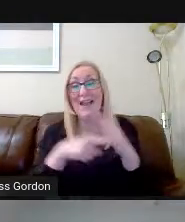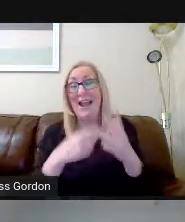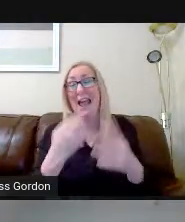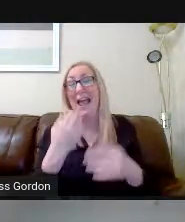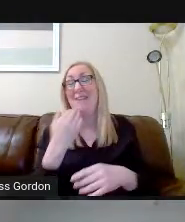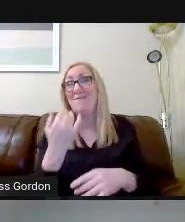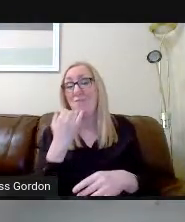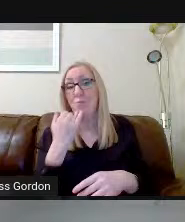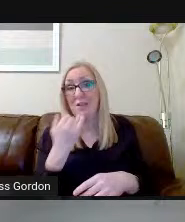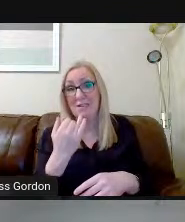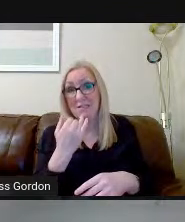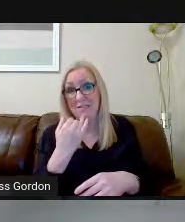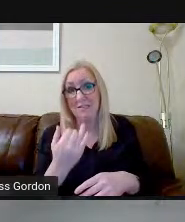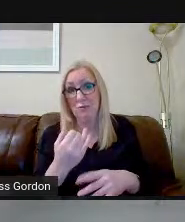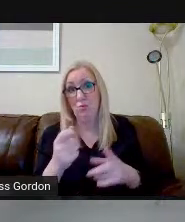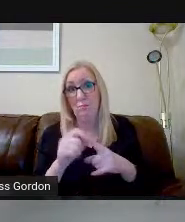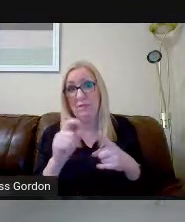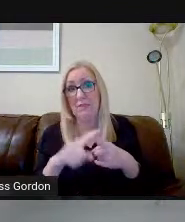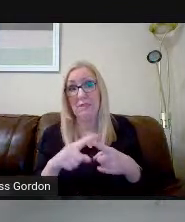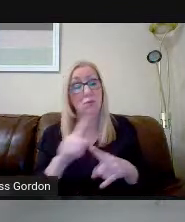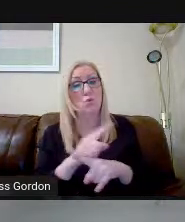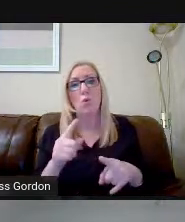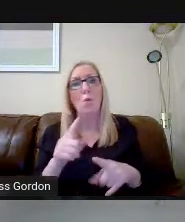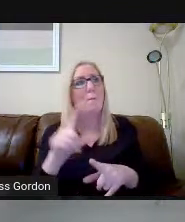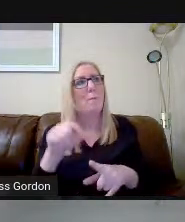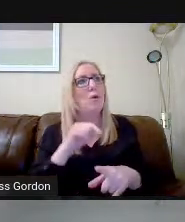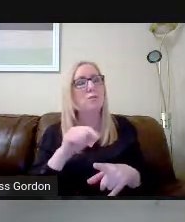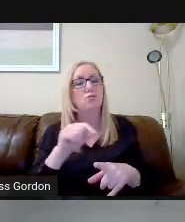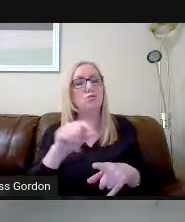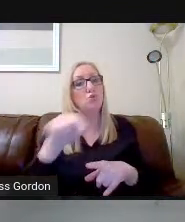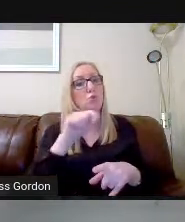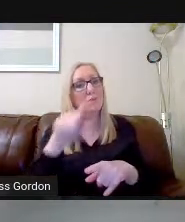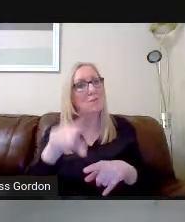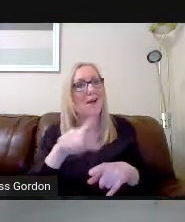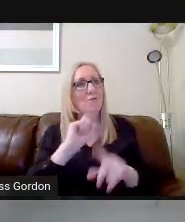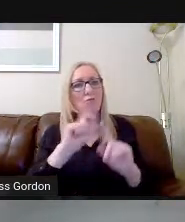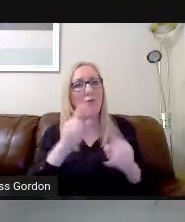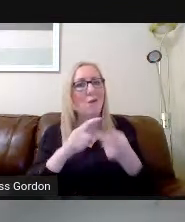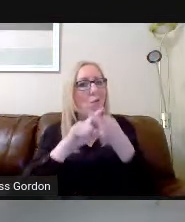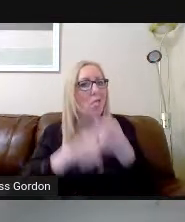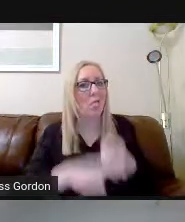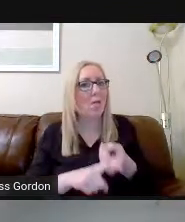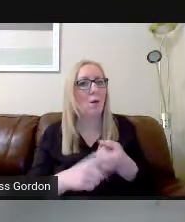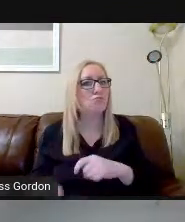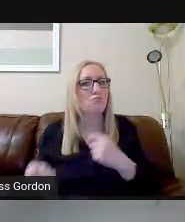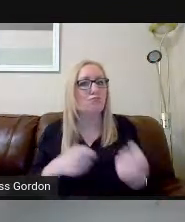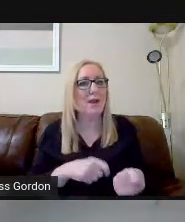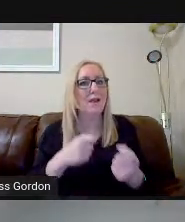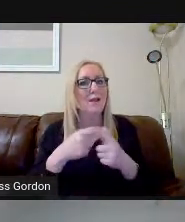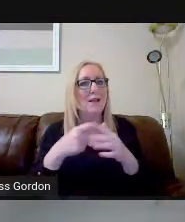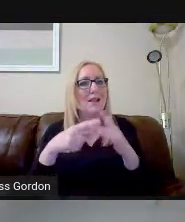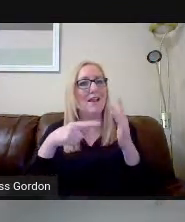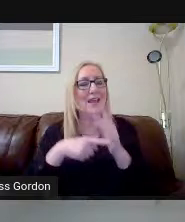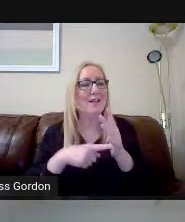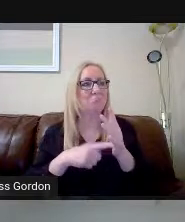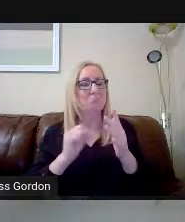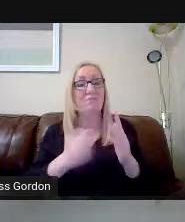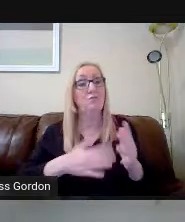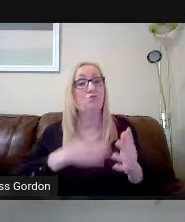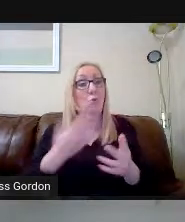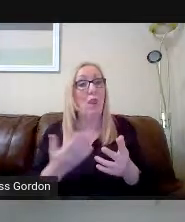There's no point in choosing Duke of Edinburgh if you can't be relied upon to bring your kit if you don't like physical